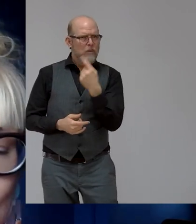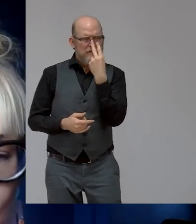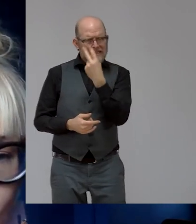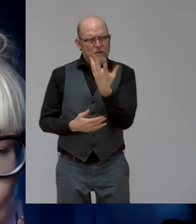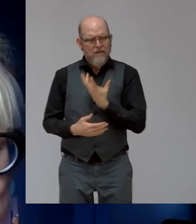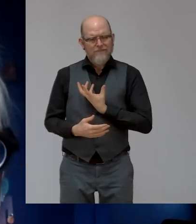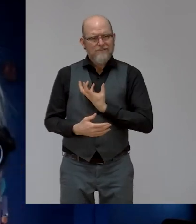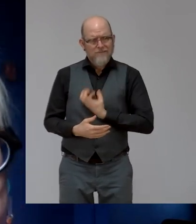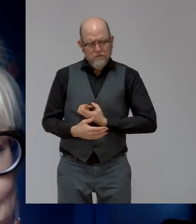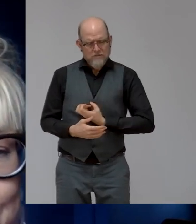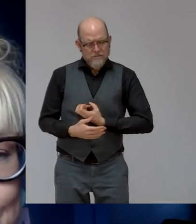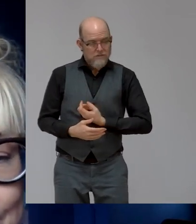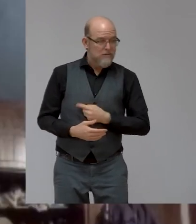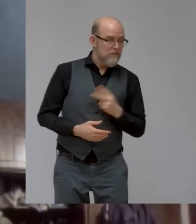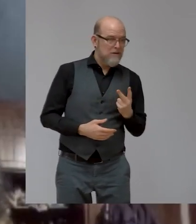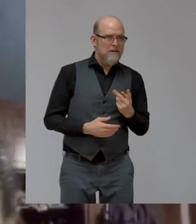of what your hope is for.